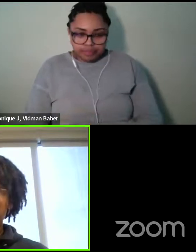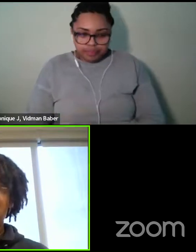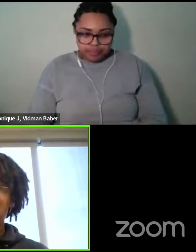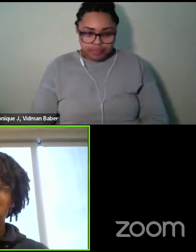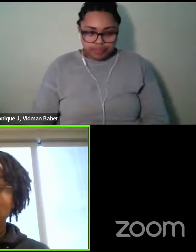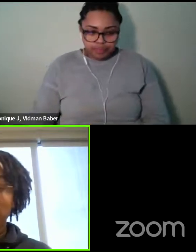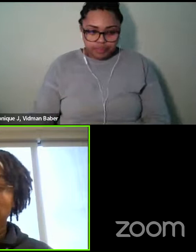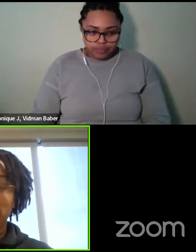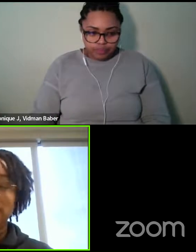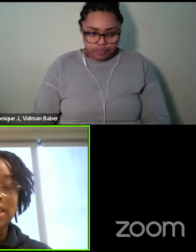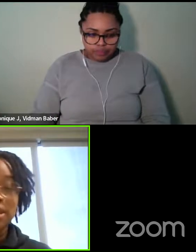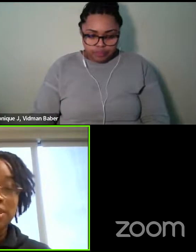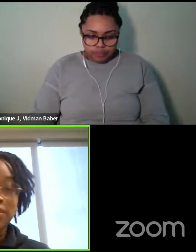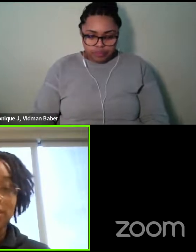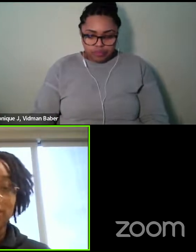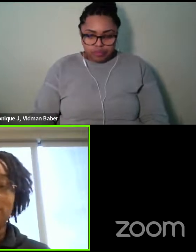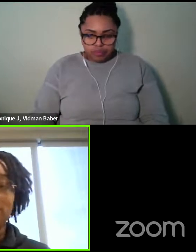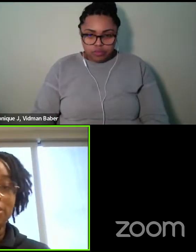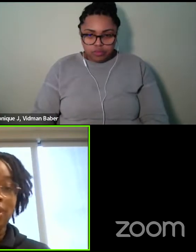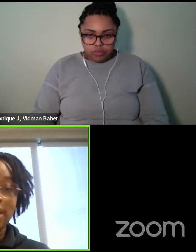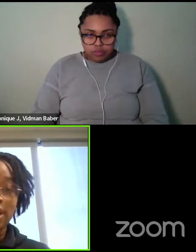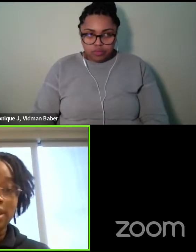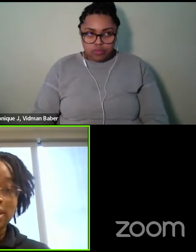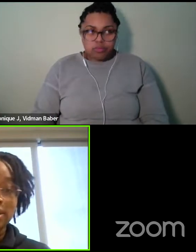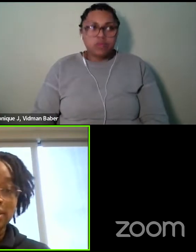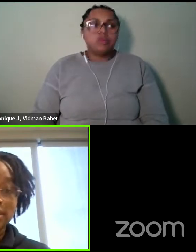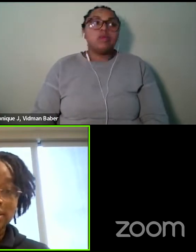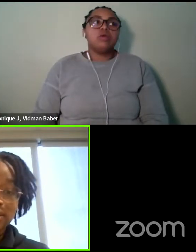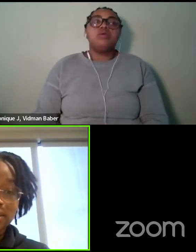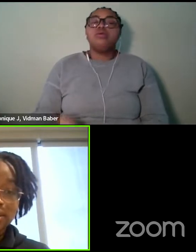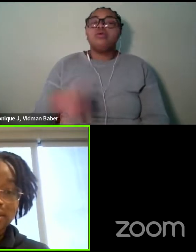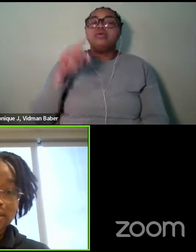Um, would you have any tips for you writers?